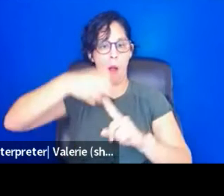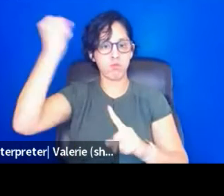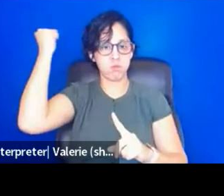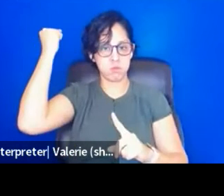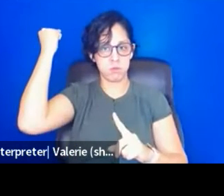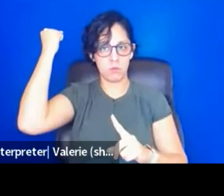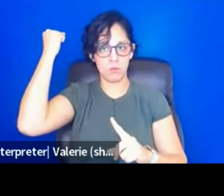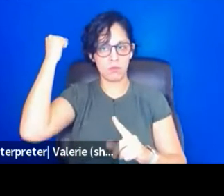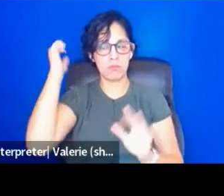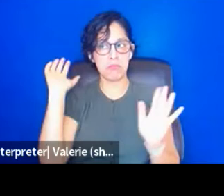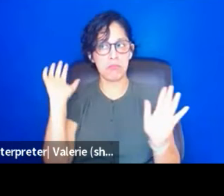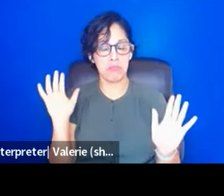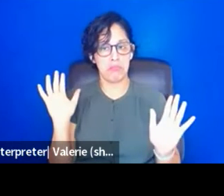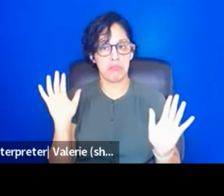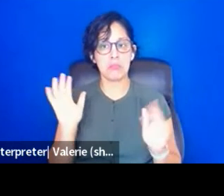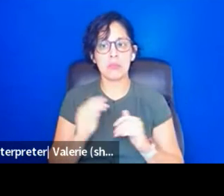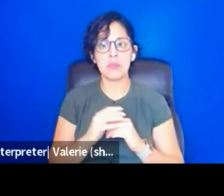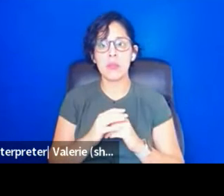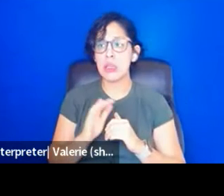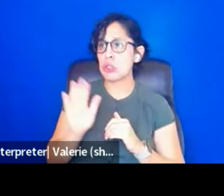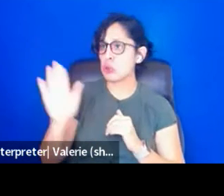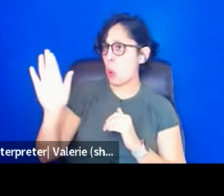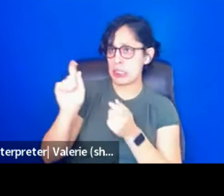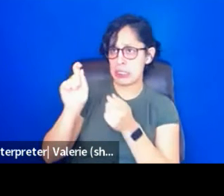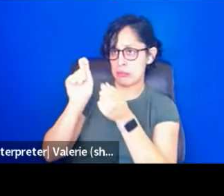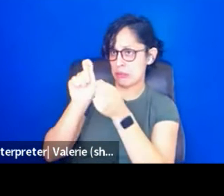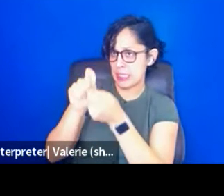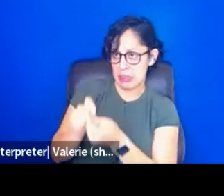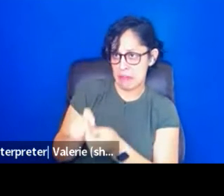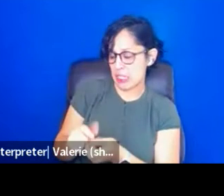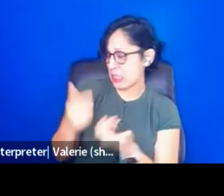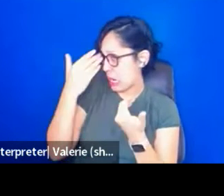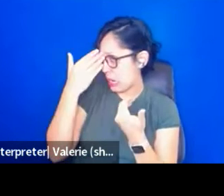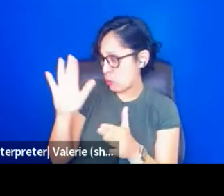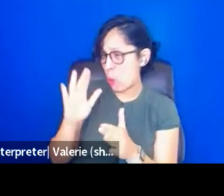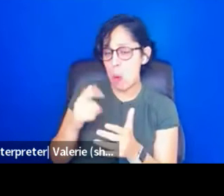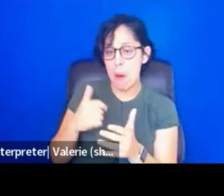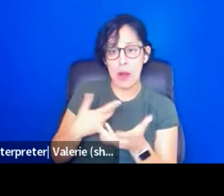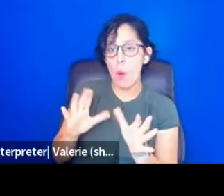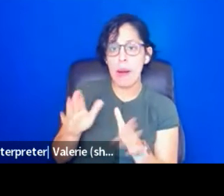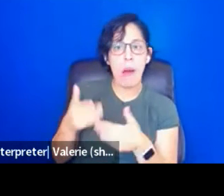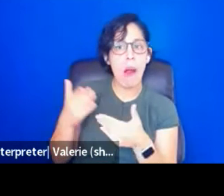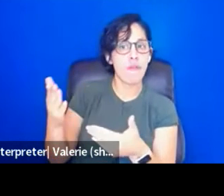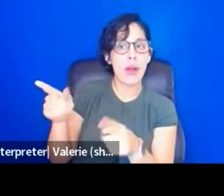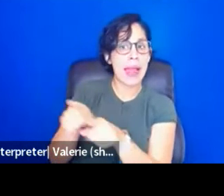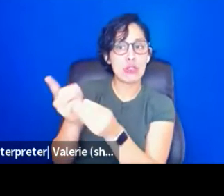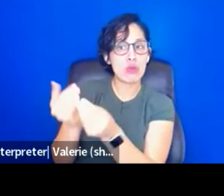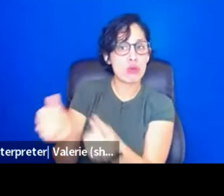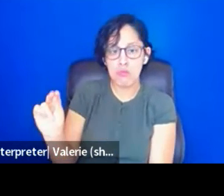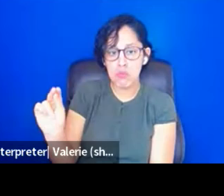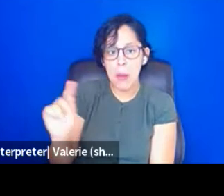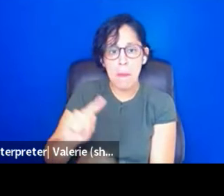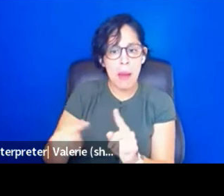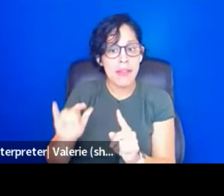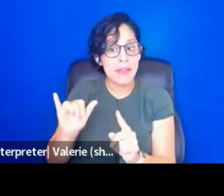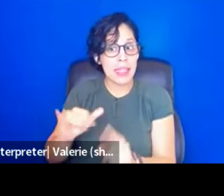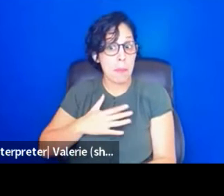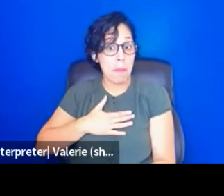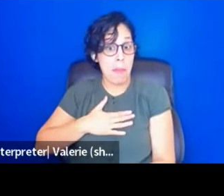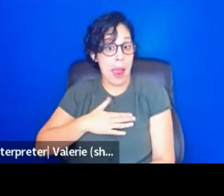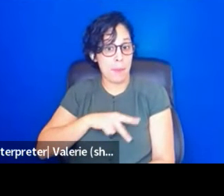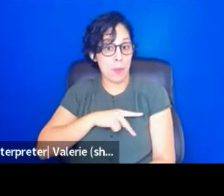I don't know what the specifics are. I don't know what, and I am not offering this as a solution. Right. But like, this is where I am in my life.